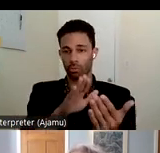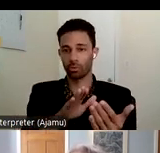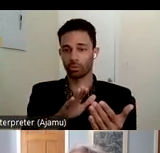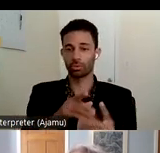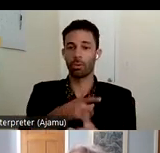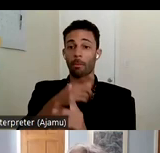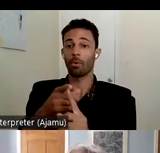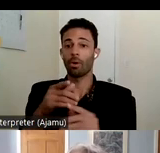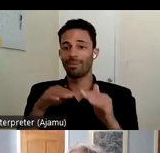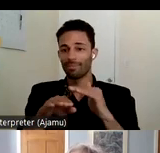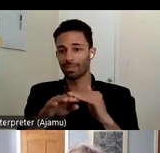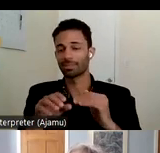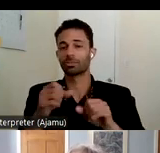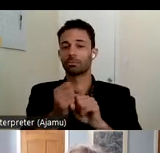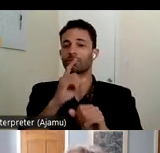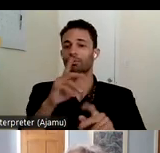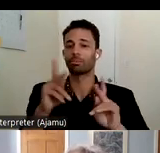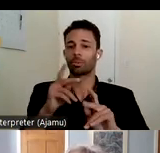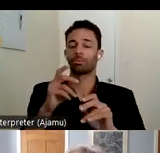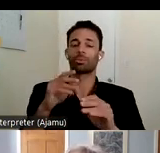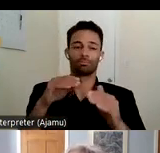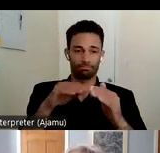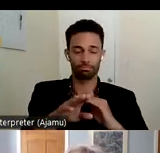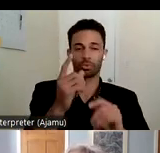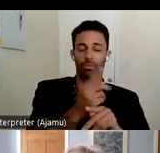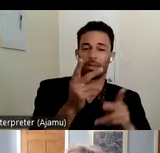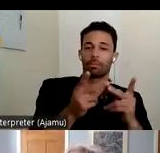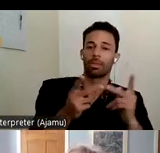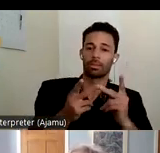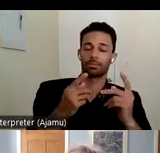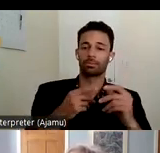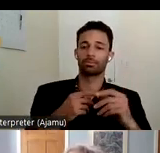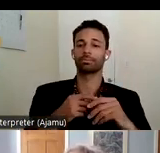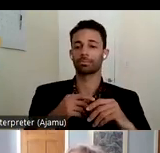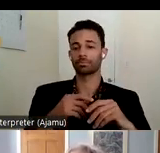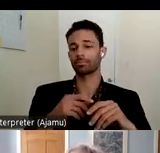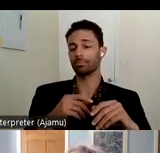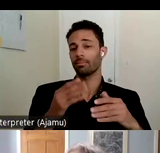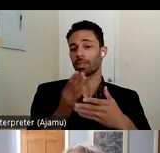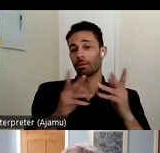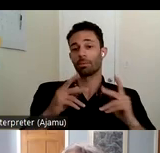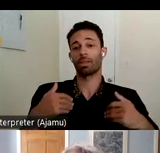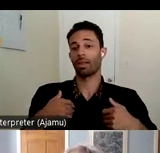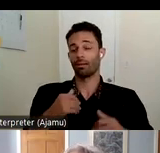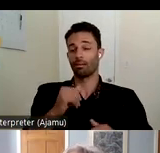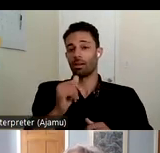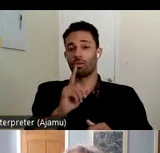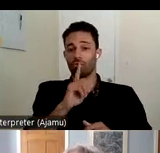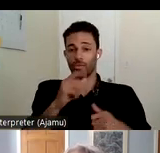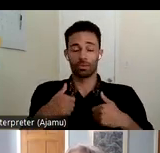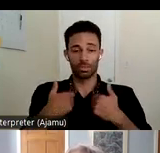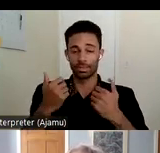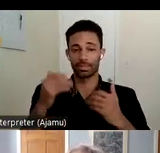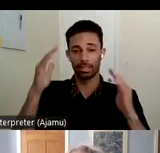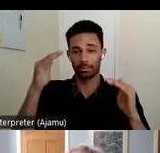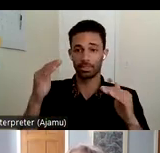get to the right place i think we have some really unrealistic expectations about every aps worker knowing about the many many